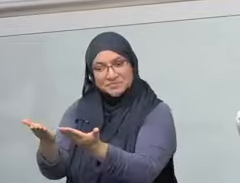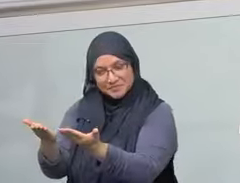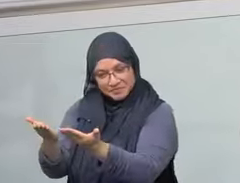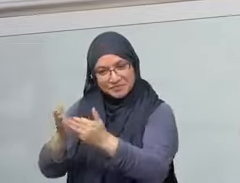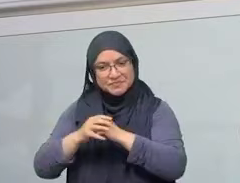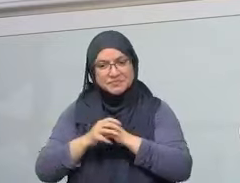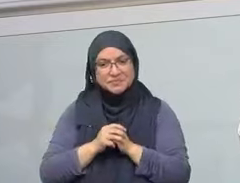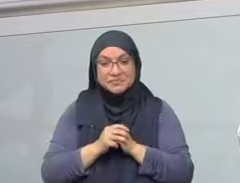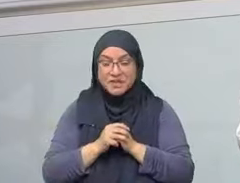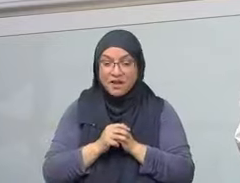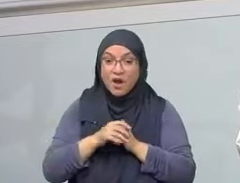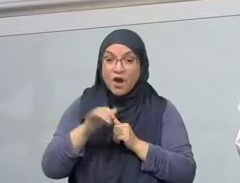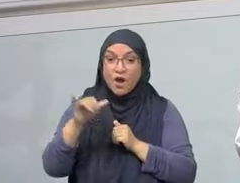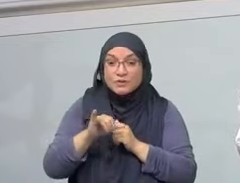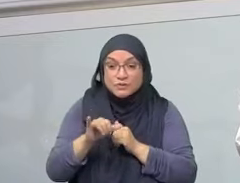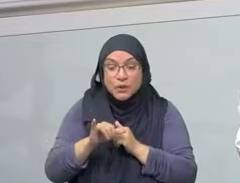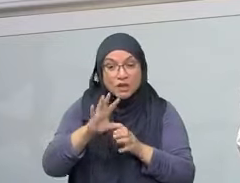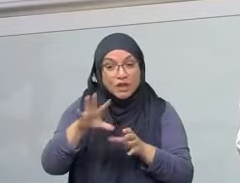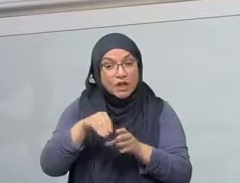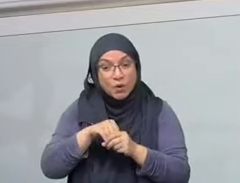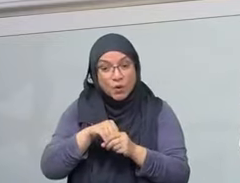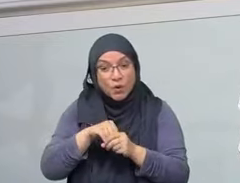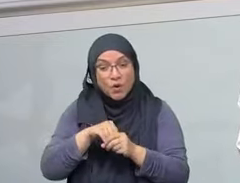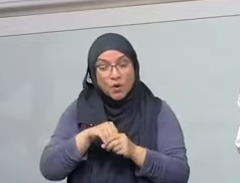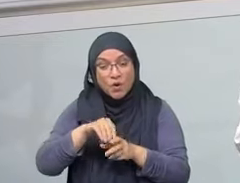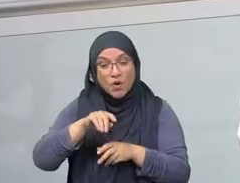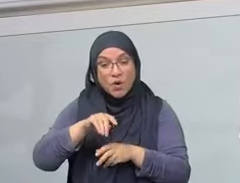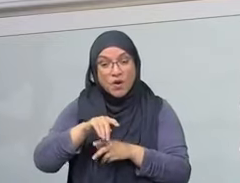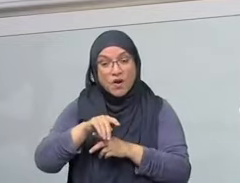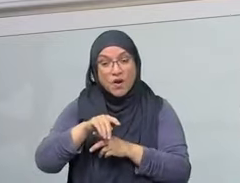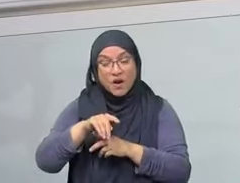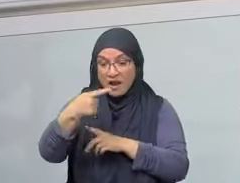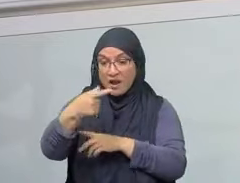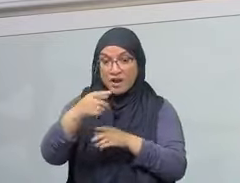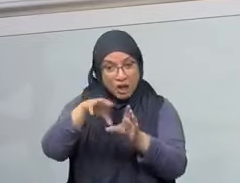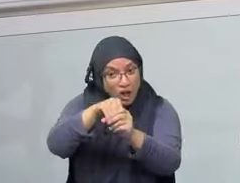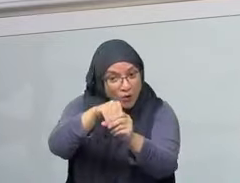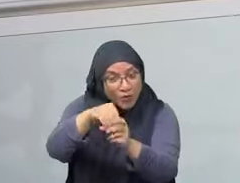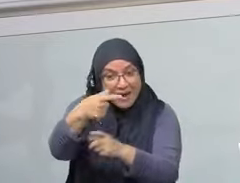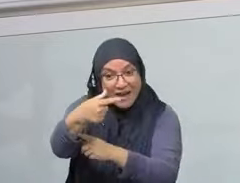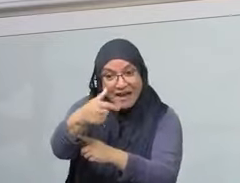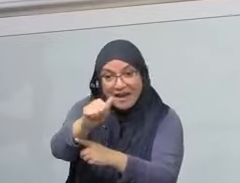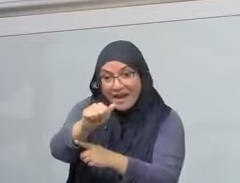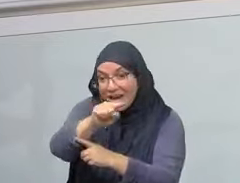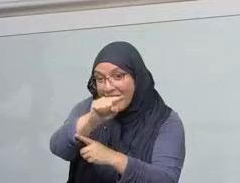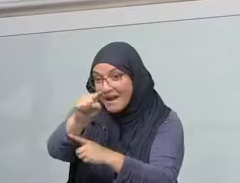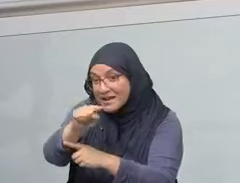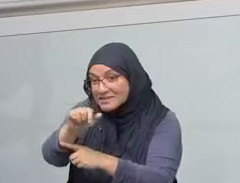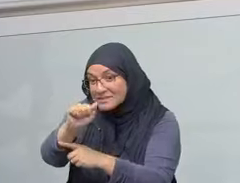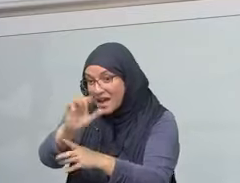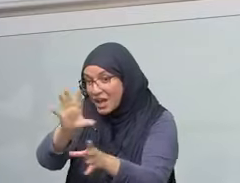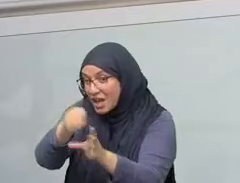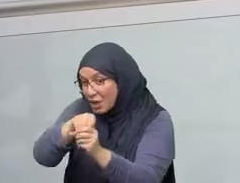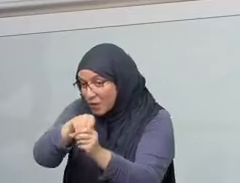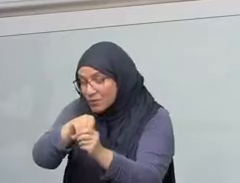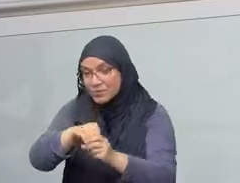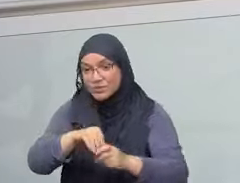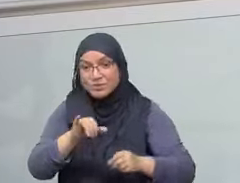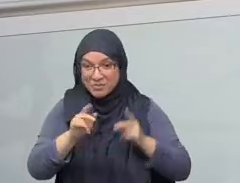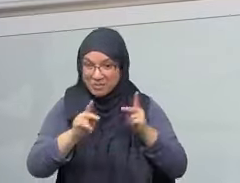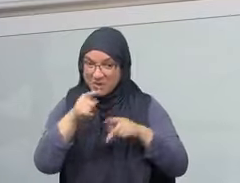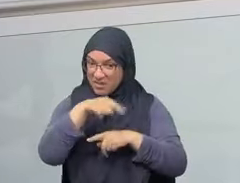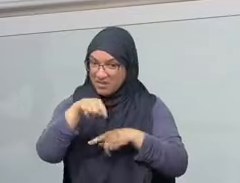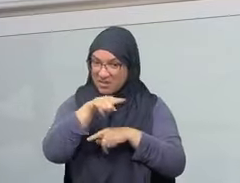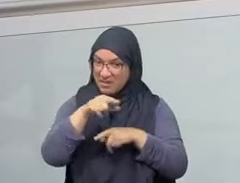It's those people. You want to see a group of people that manifest. Steadfastness upon truth and sincerity. And that